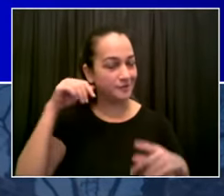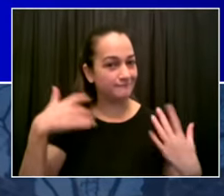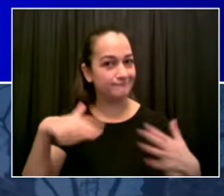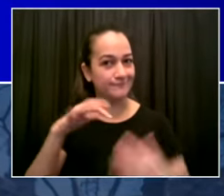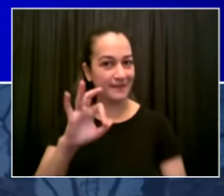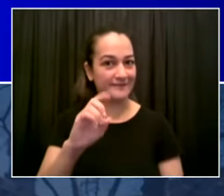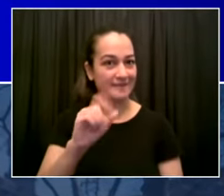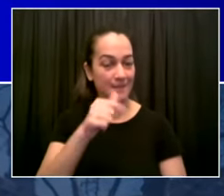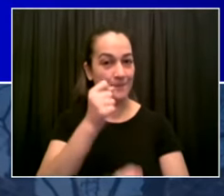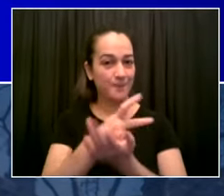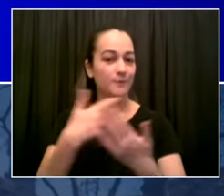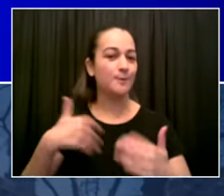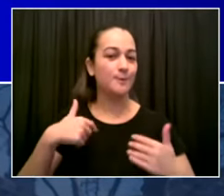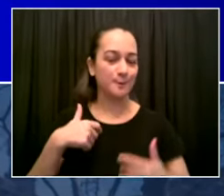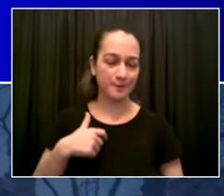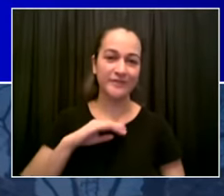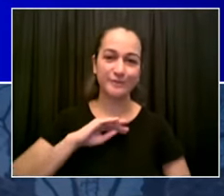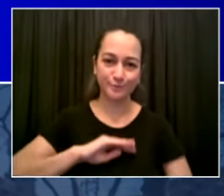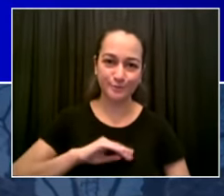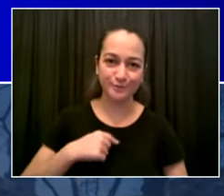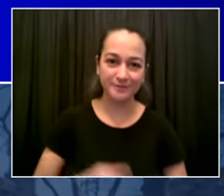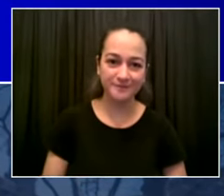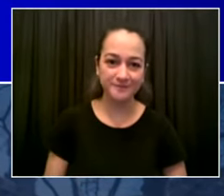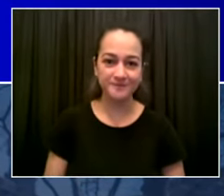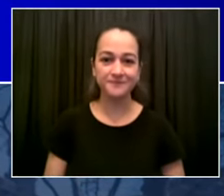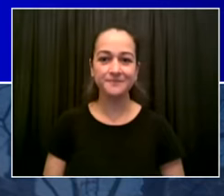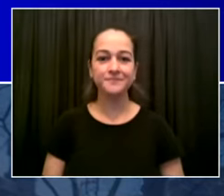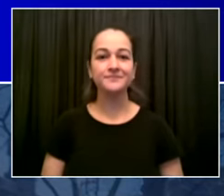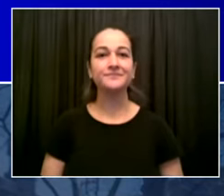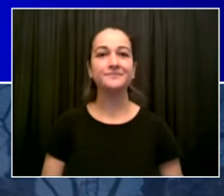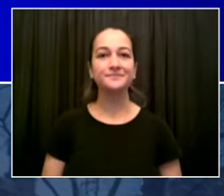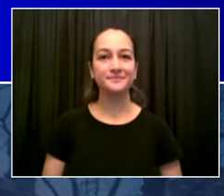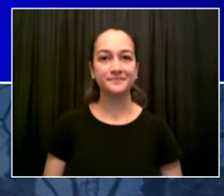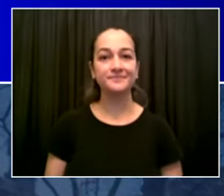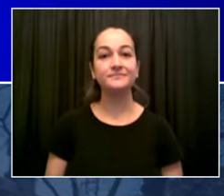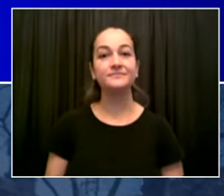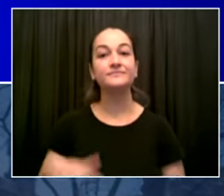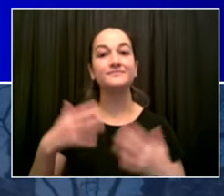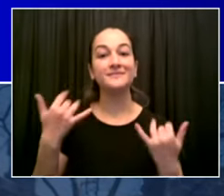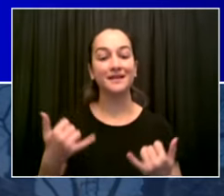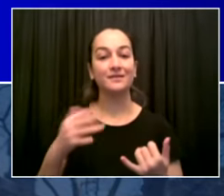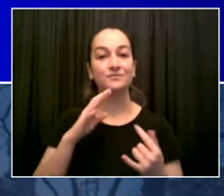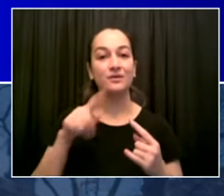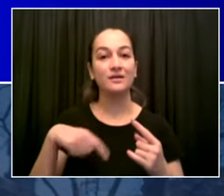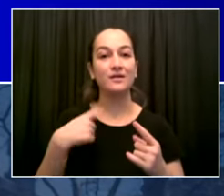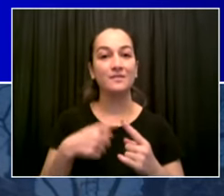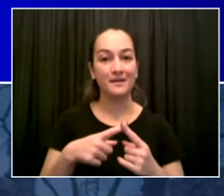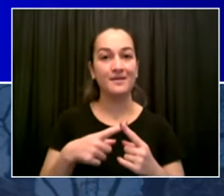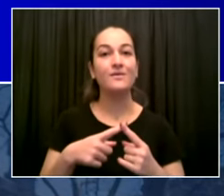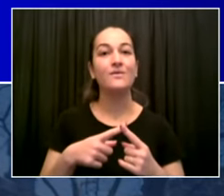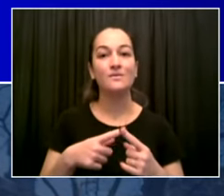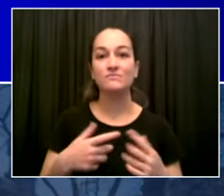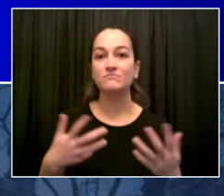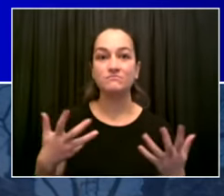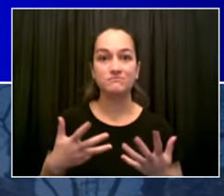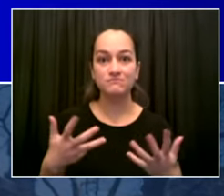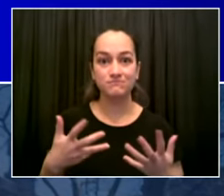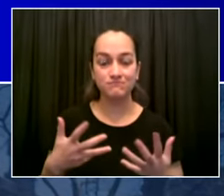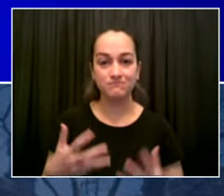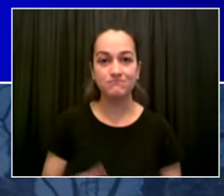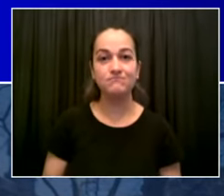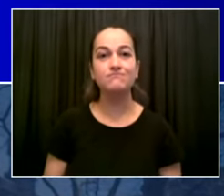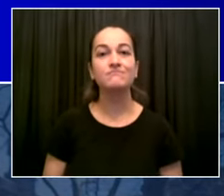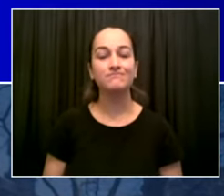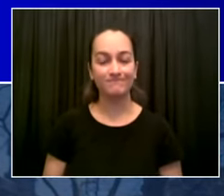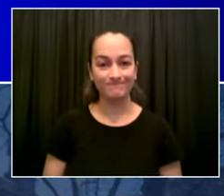vaccine mandate our state court system also made a major announcement yesterday tremendously helpful their own mandate i want to